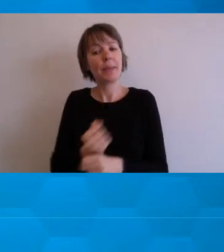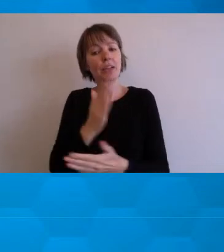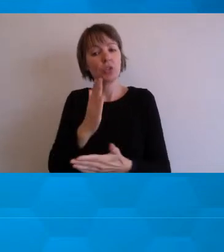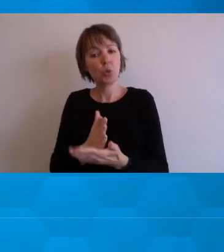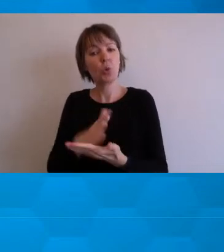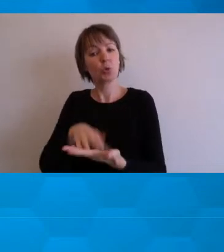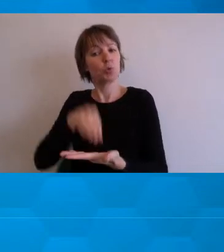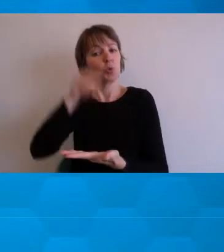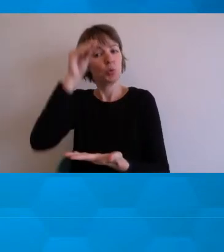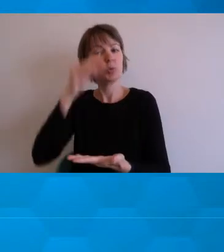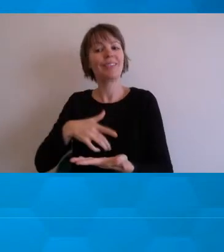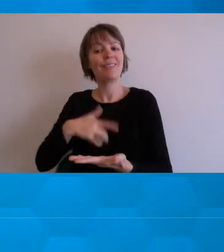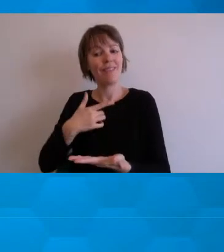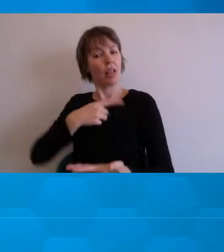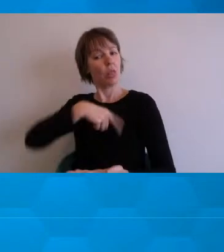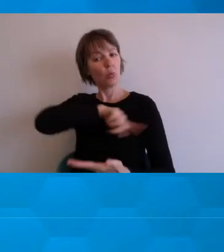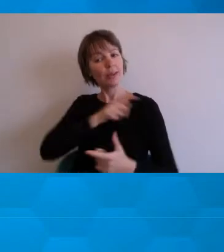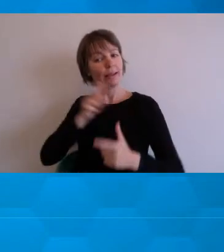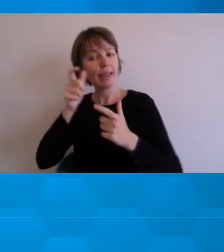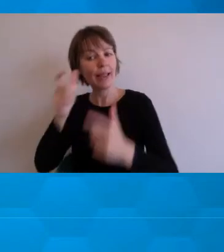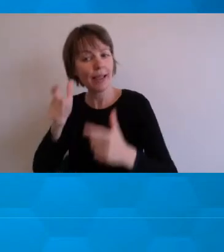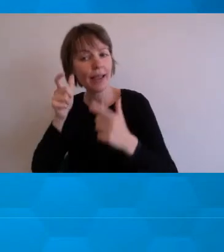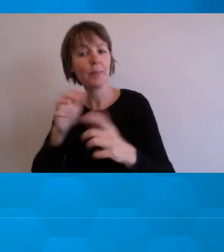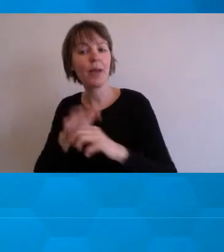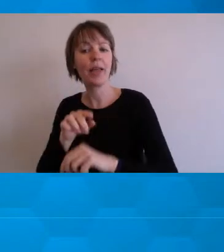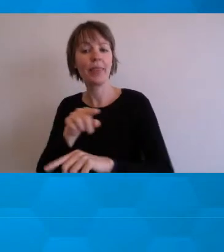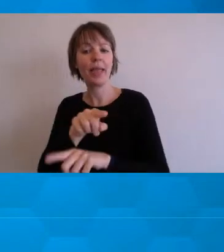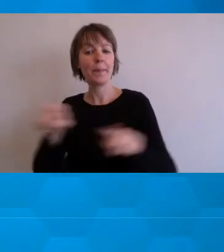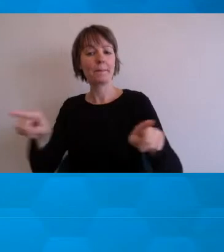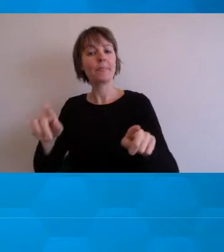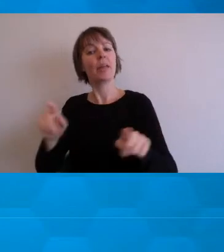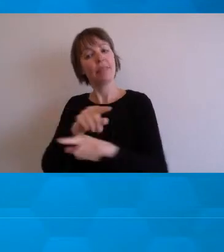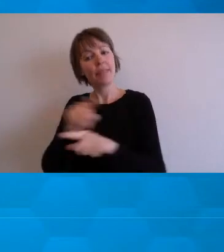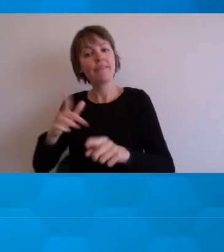cared about is a really critical part of inclusive education.